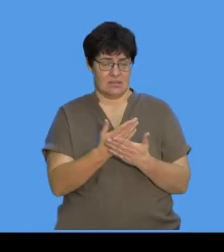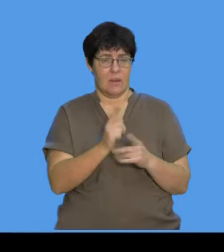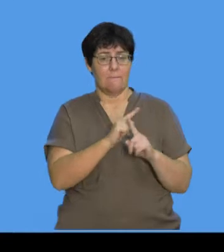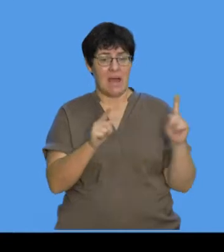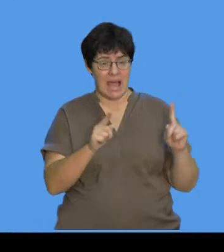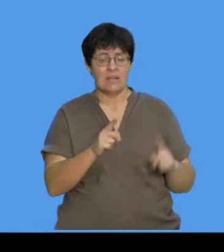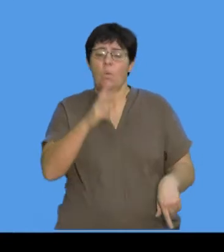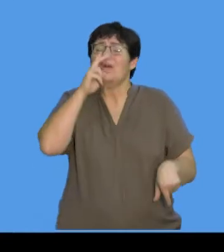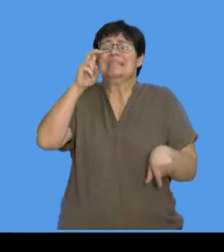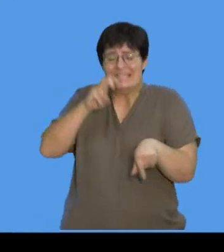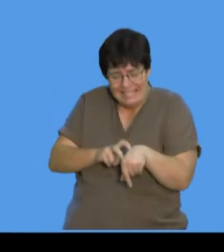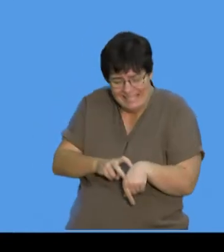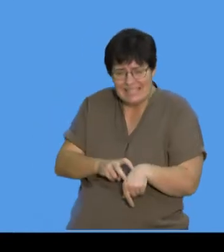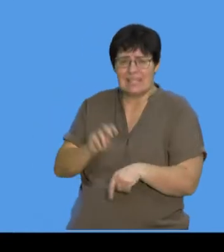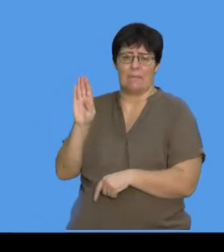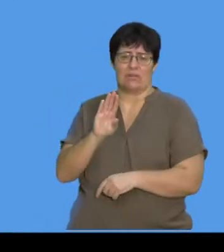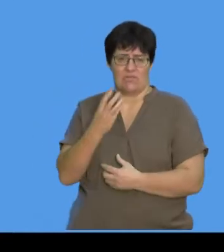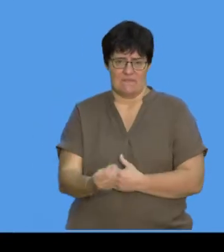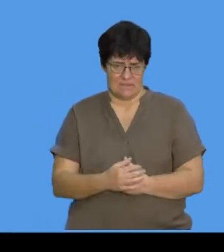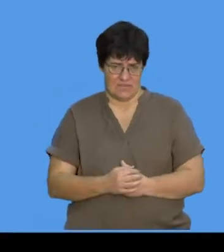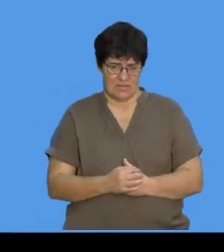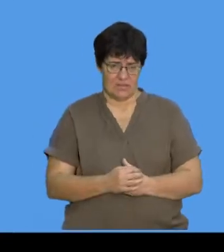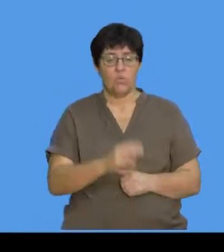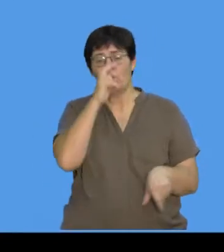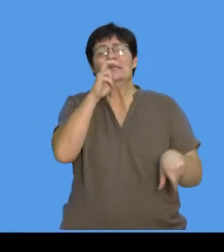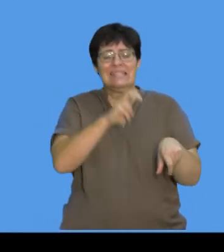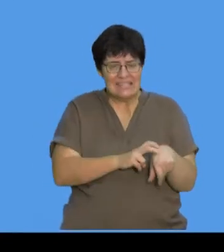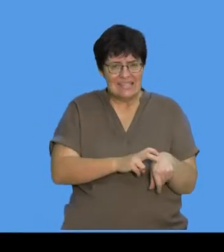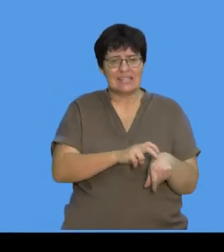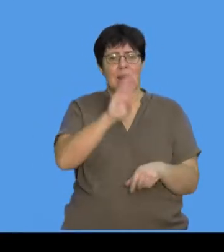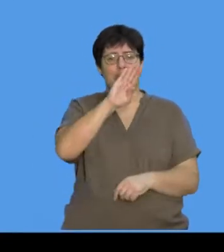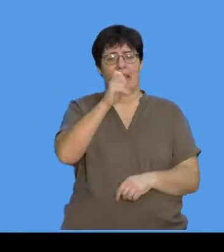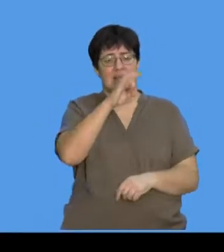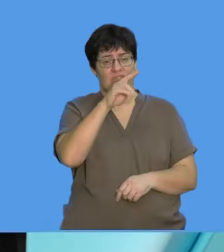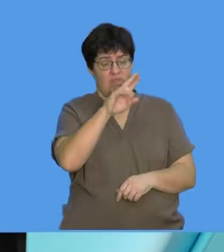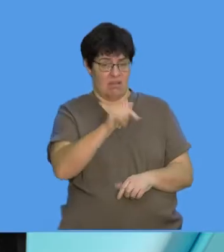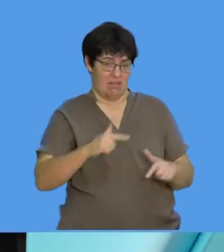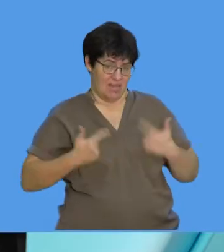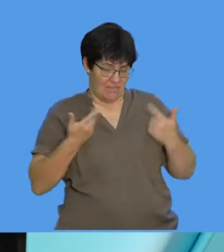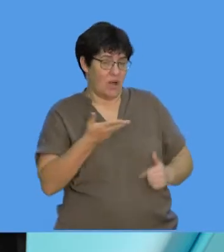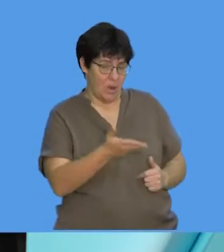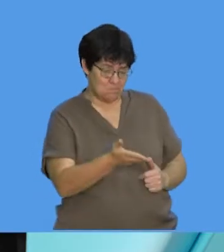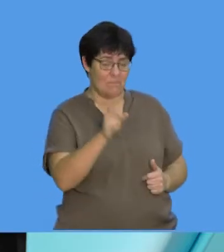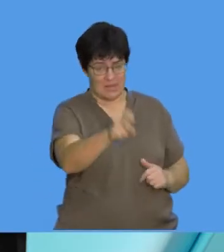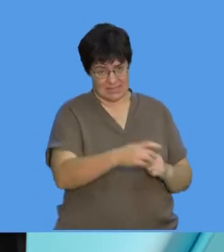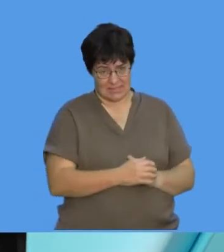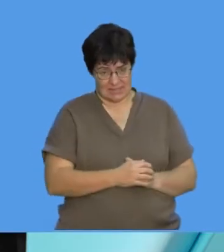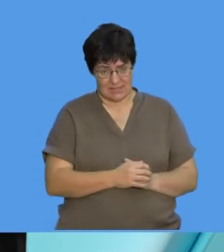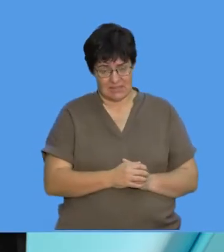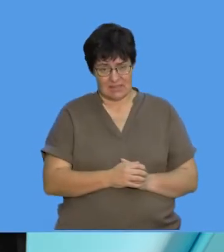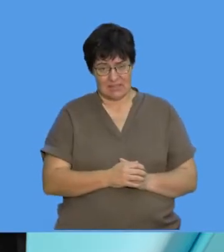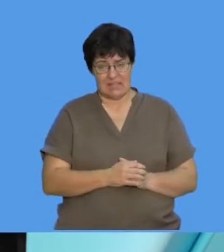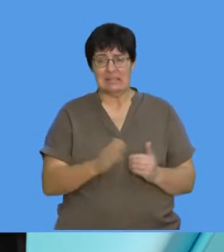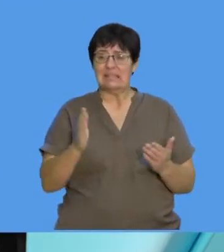without them at all, right? We need bacteria in our lives. Although we're going to look at the ones that are going to be